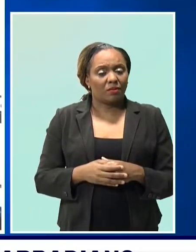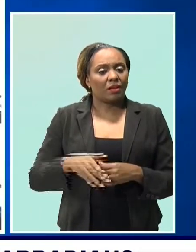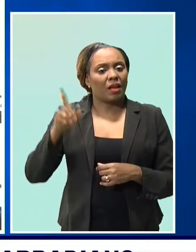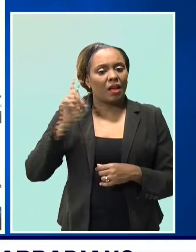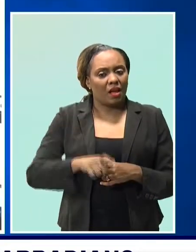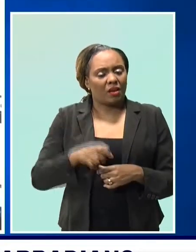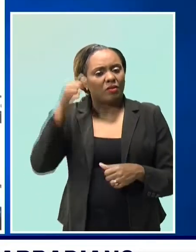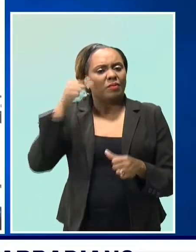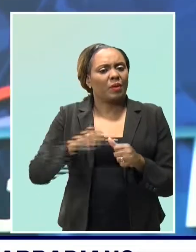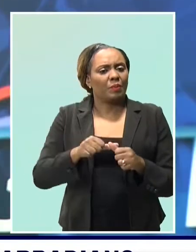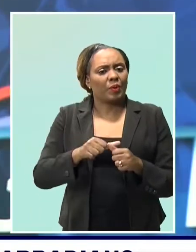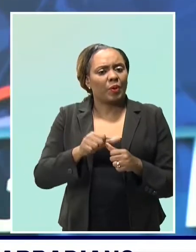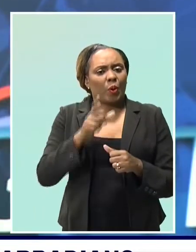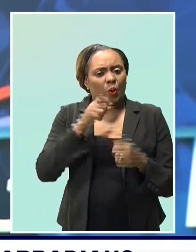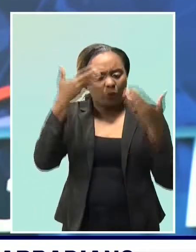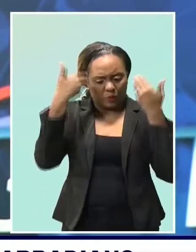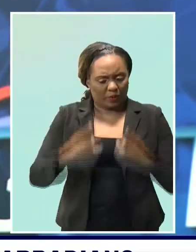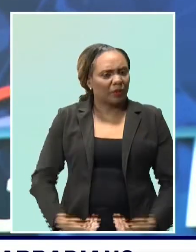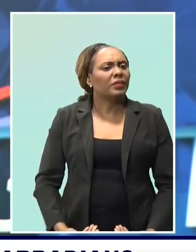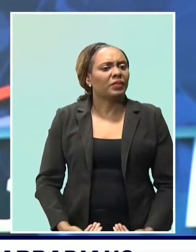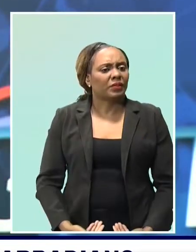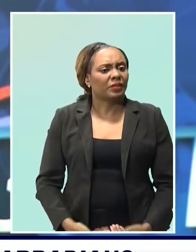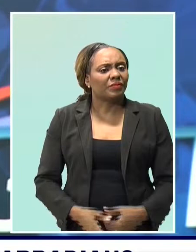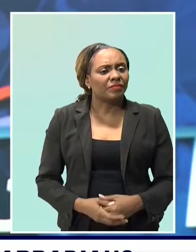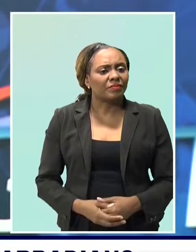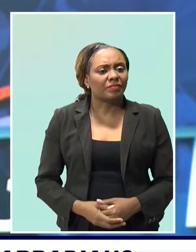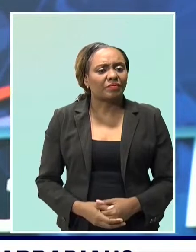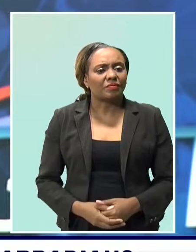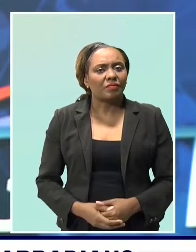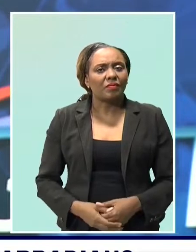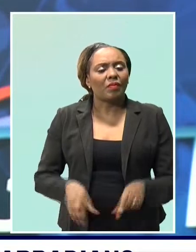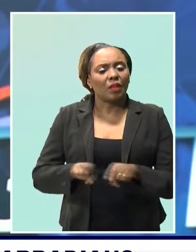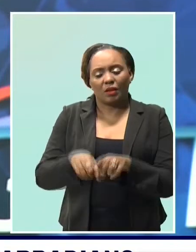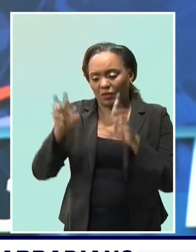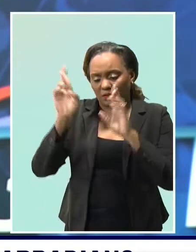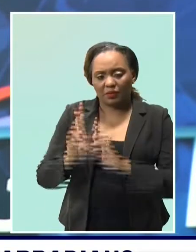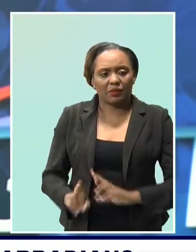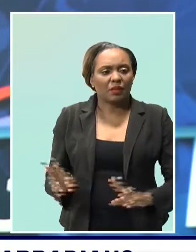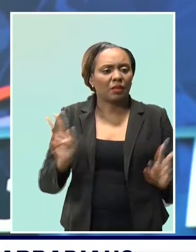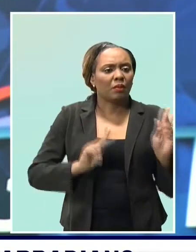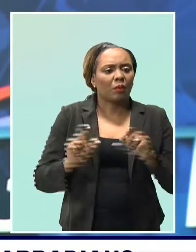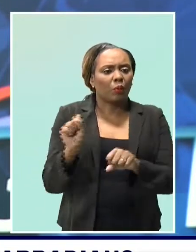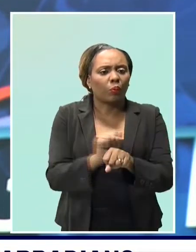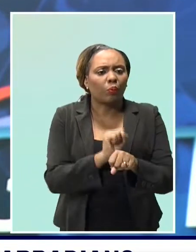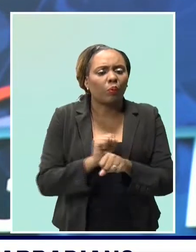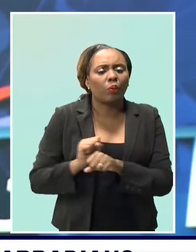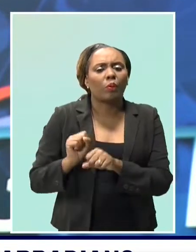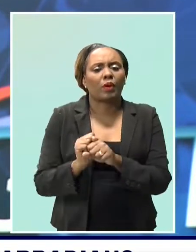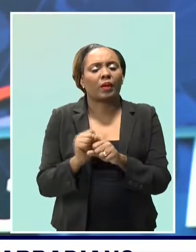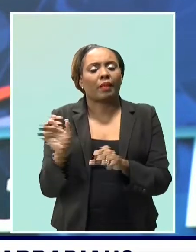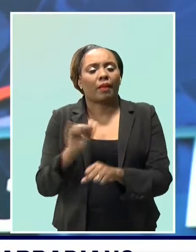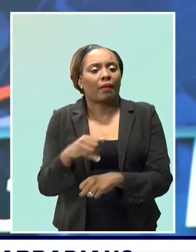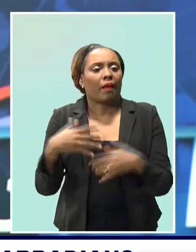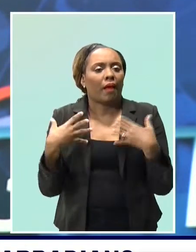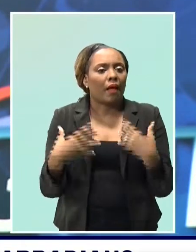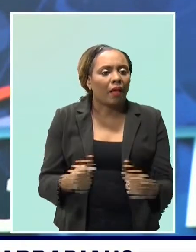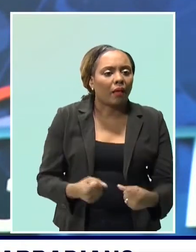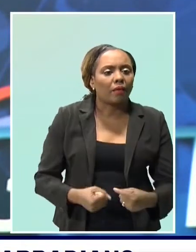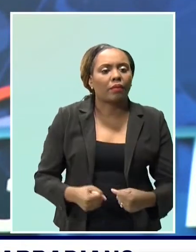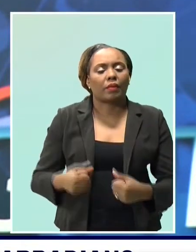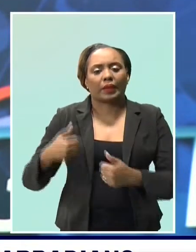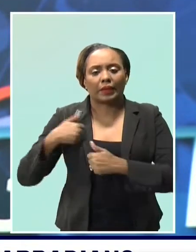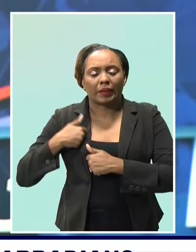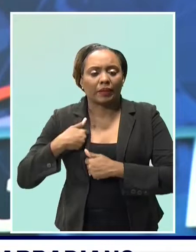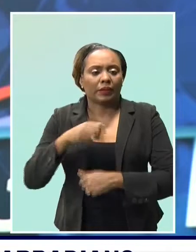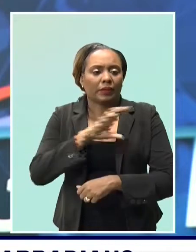who we are. Dame Sandra paid tribute to the workers on the front line and others keeping the country running at this time. She also